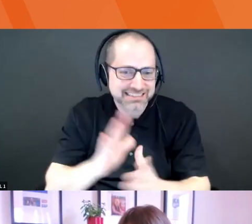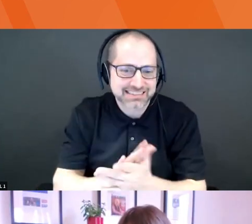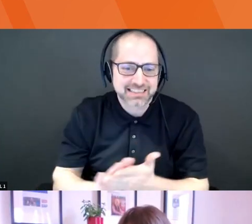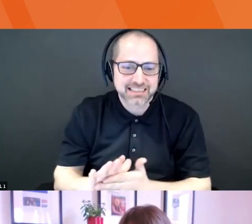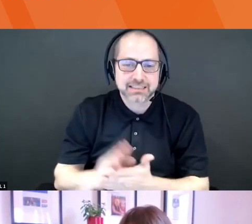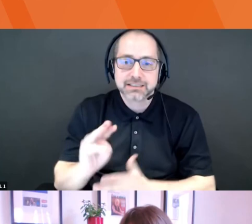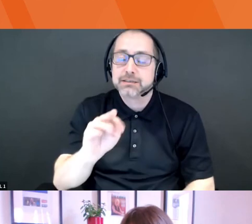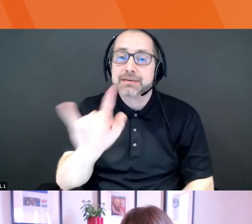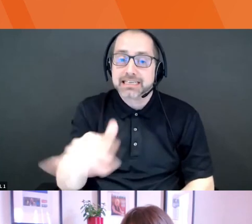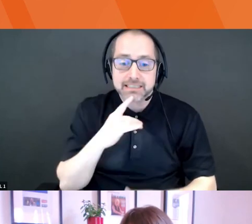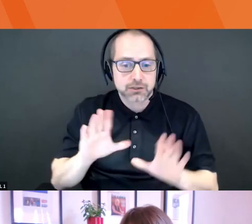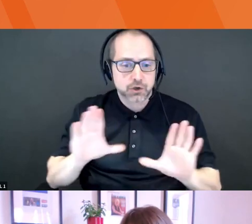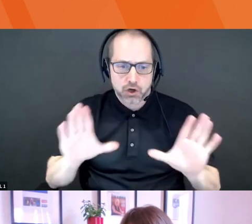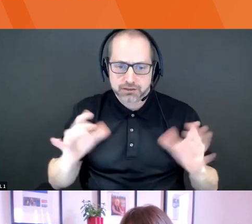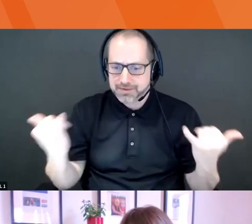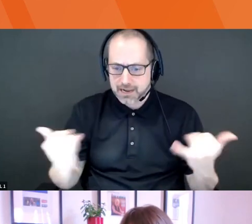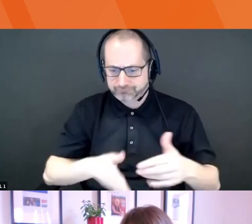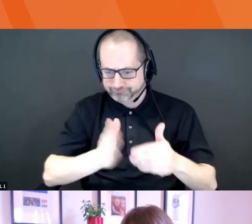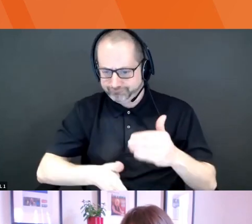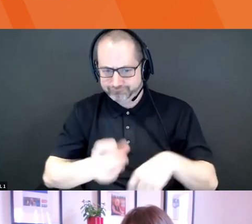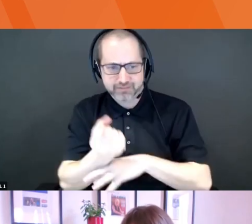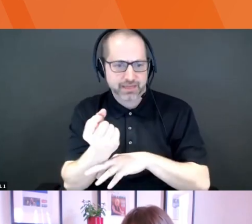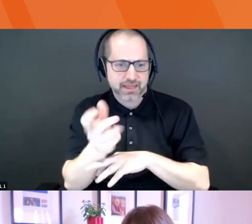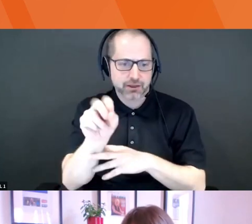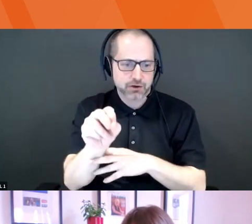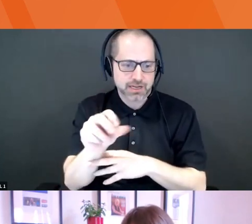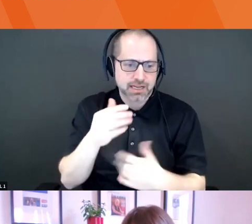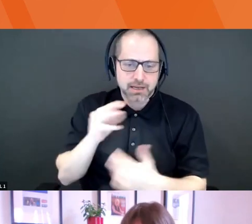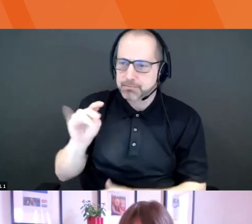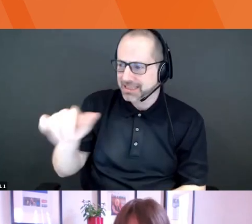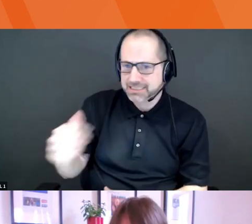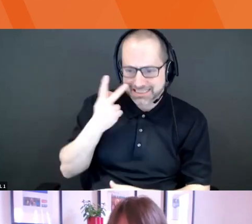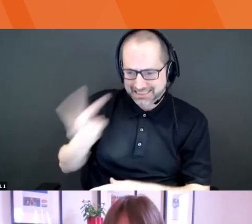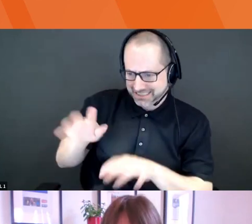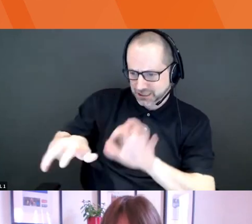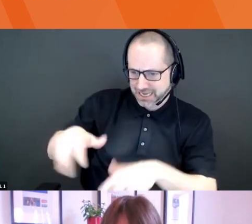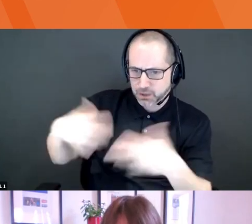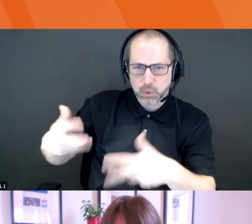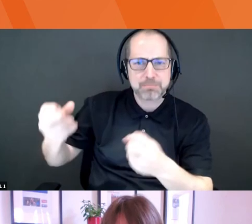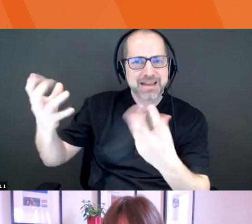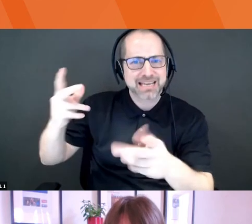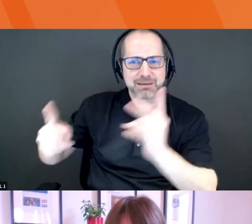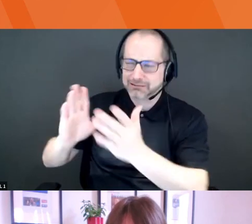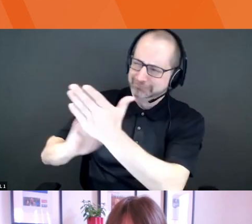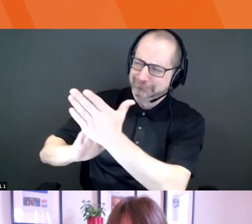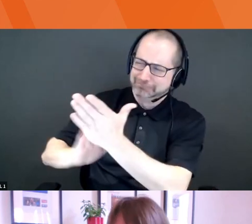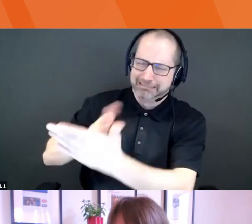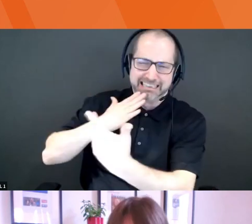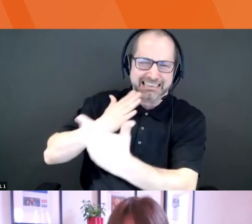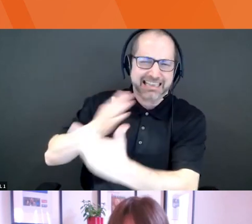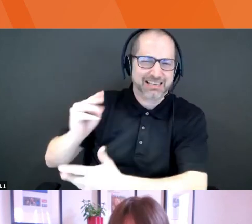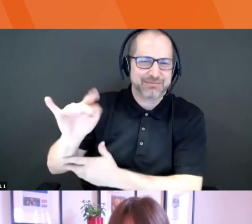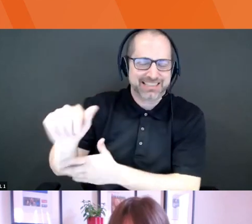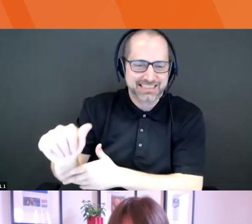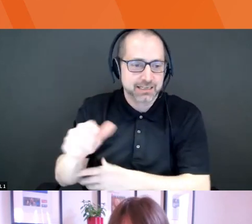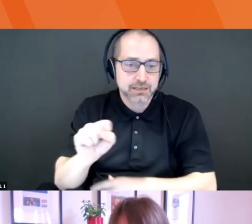I'm not going to take up much of your time. There's lots of kudos for you, Melissa in the chat. Um, Shauna, do you have the link for